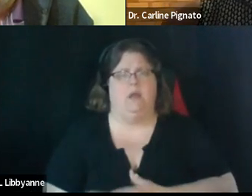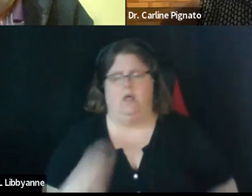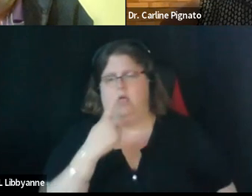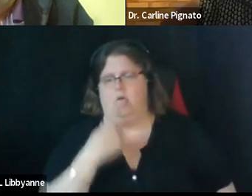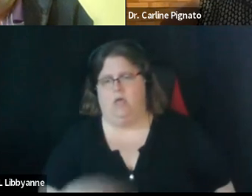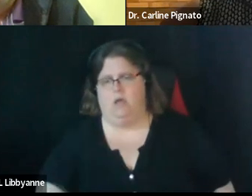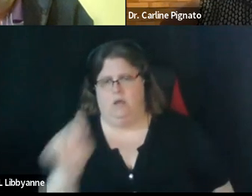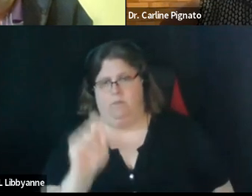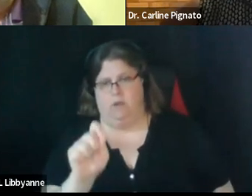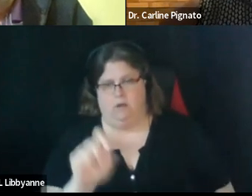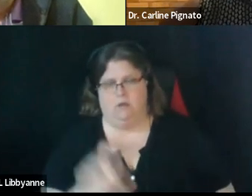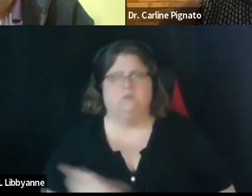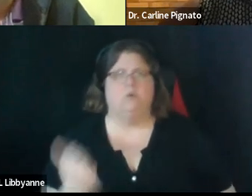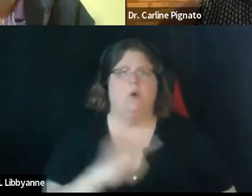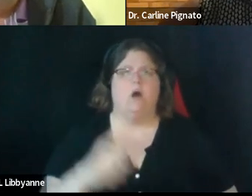so all in favor